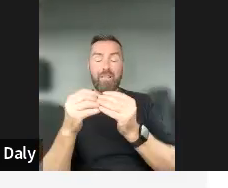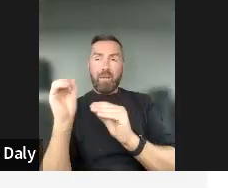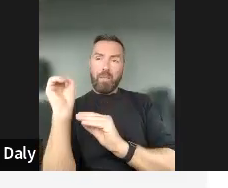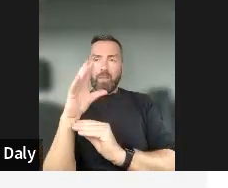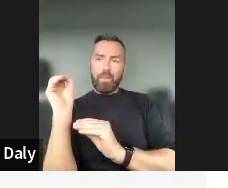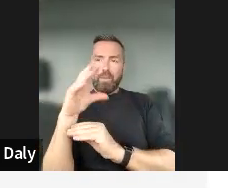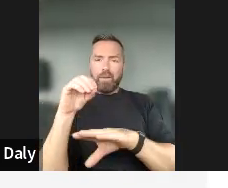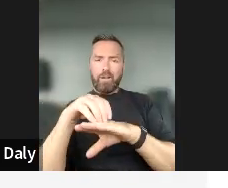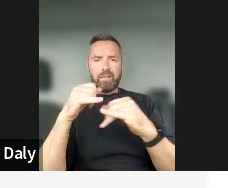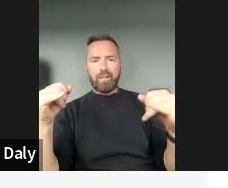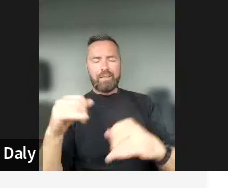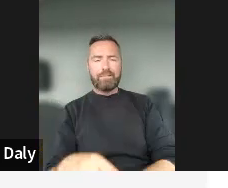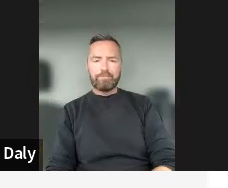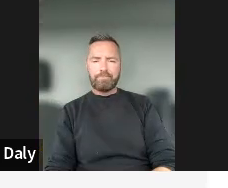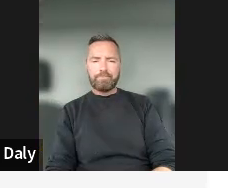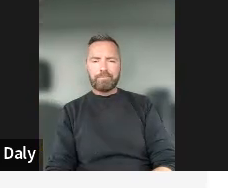Um,